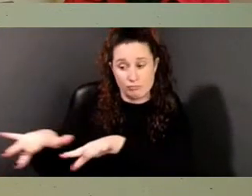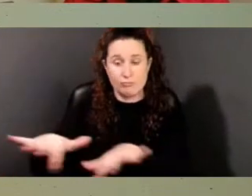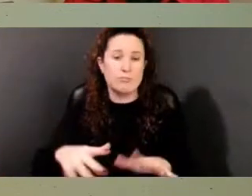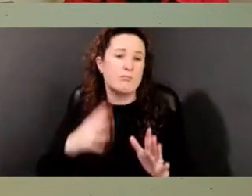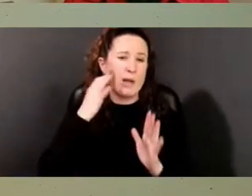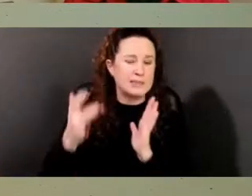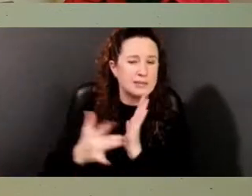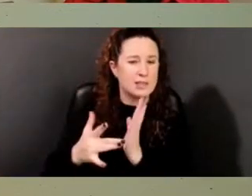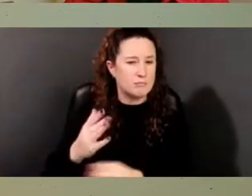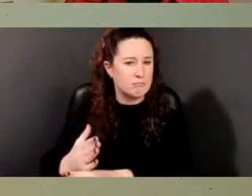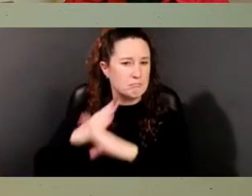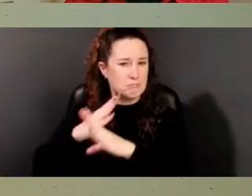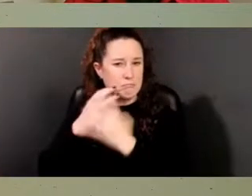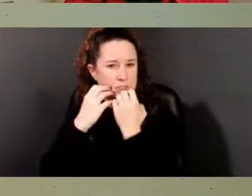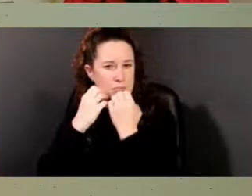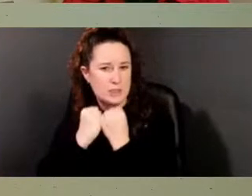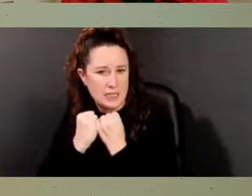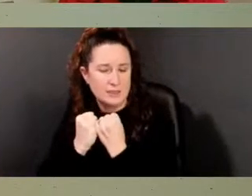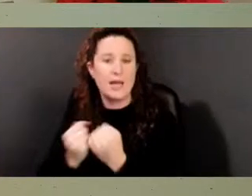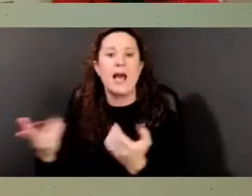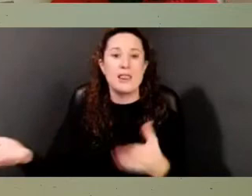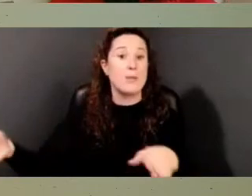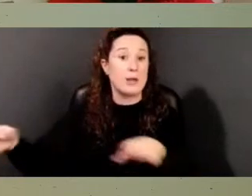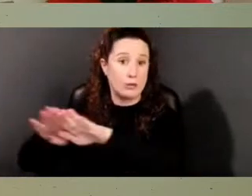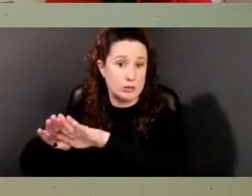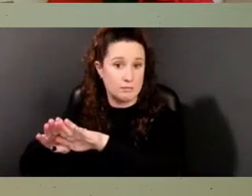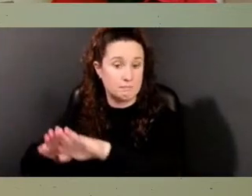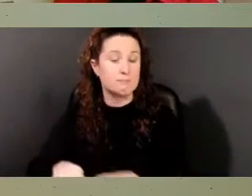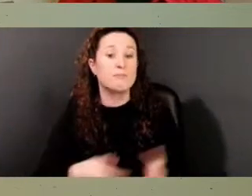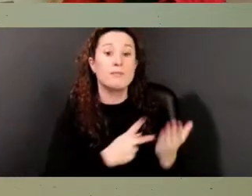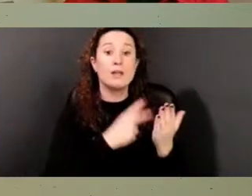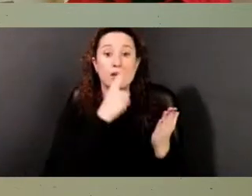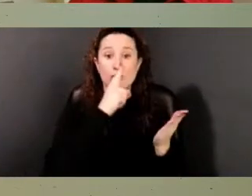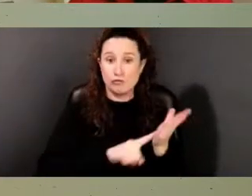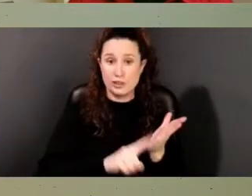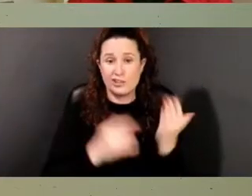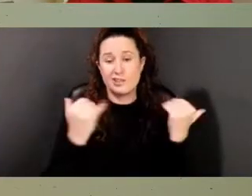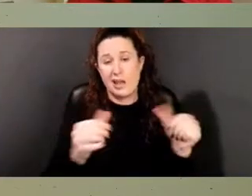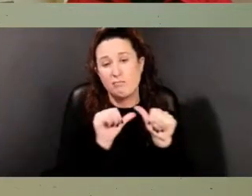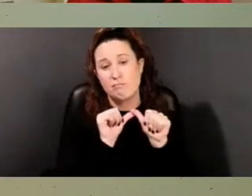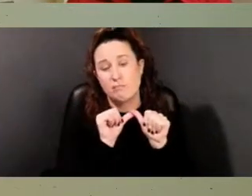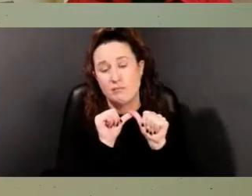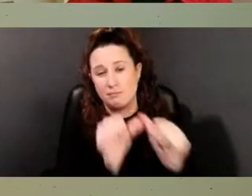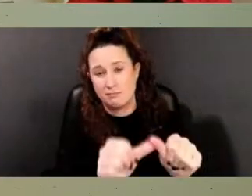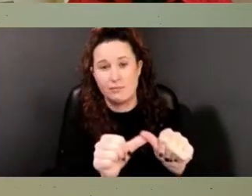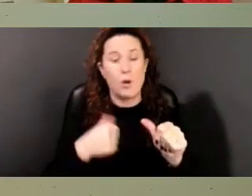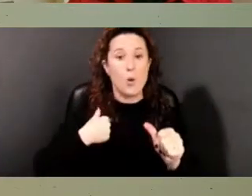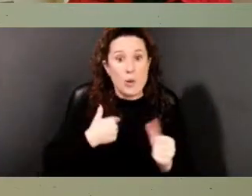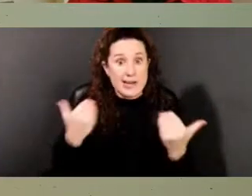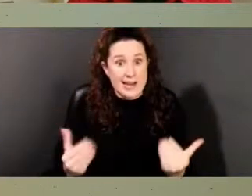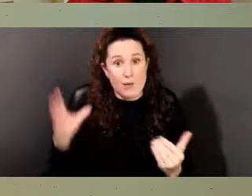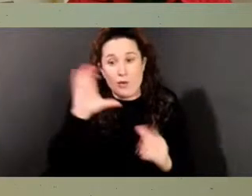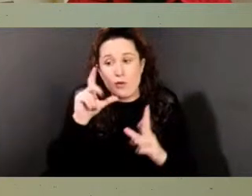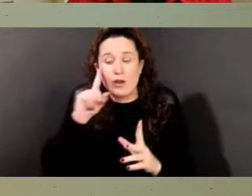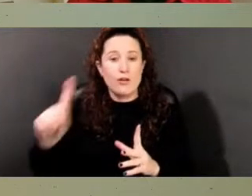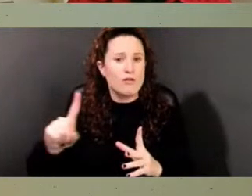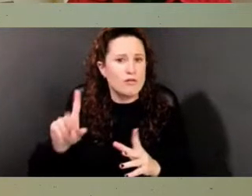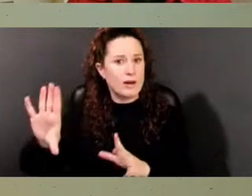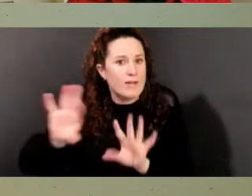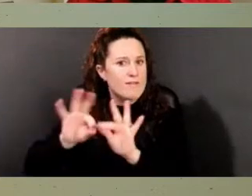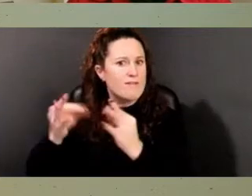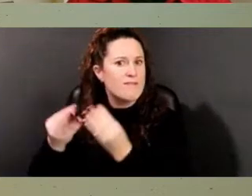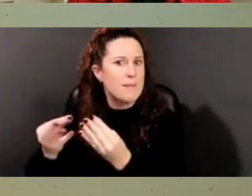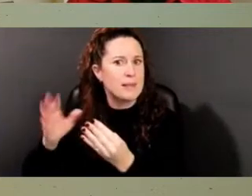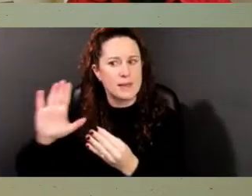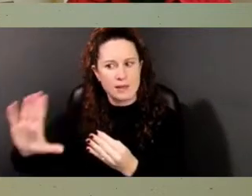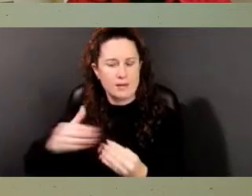Our research is continuing, and we are looking for the descendant communities of the men, women, and children who lived,